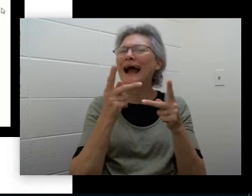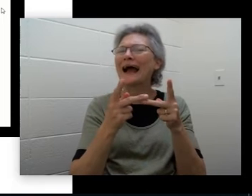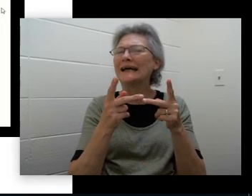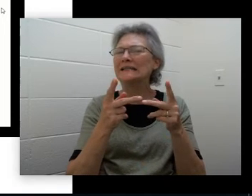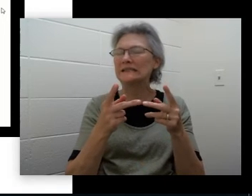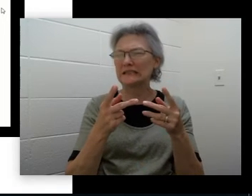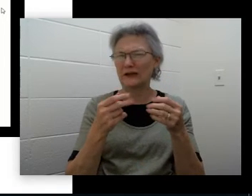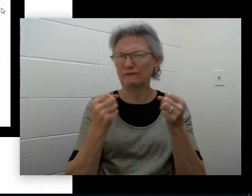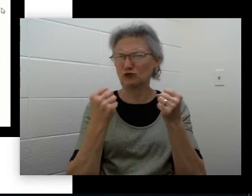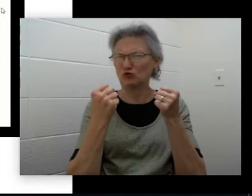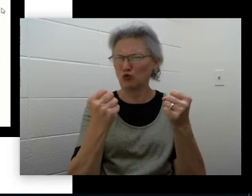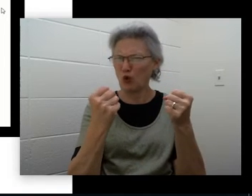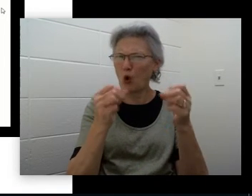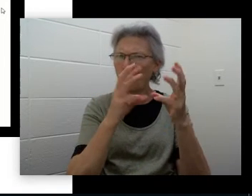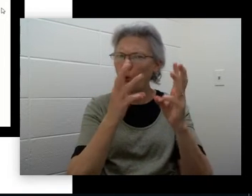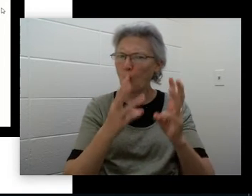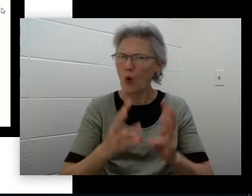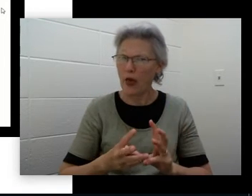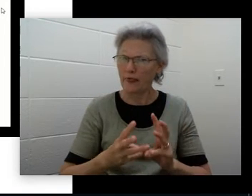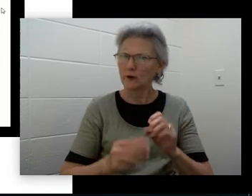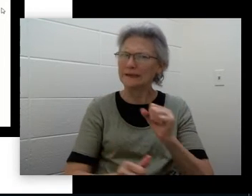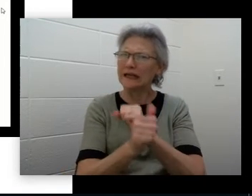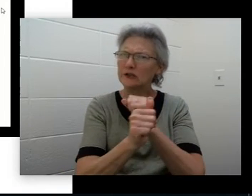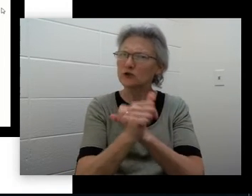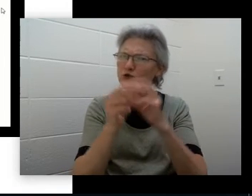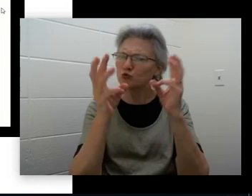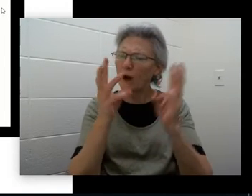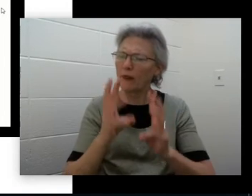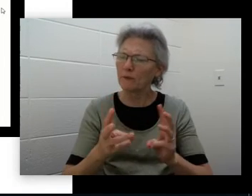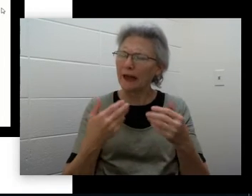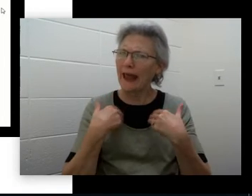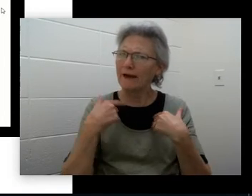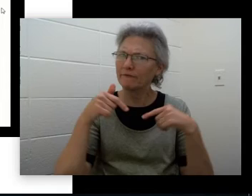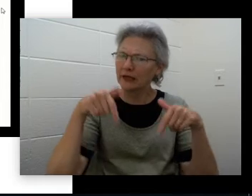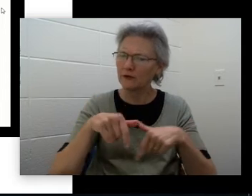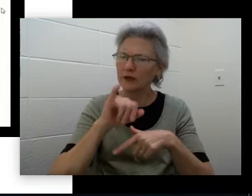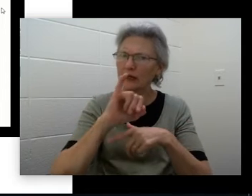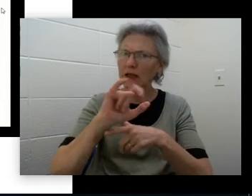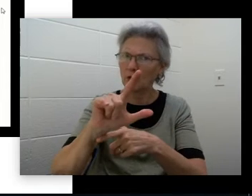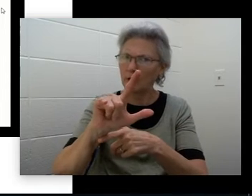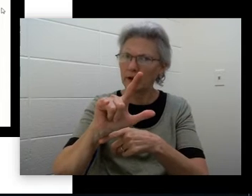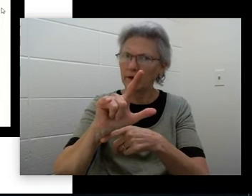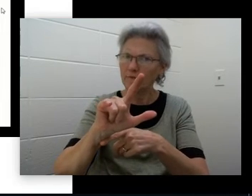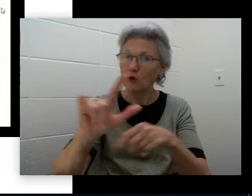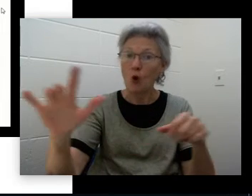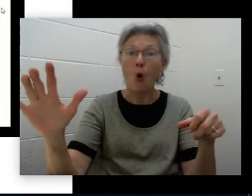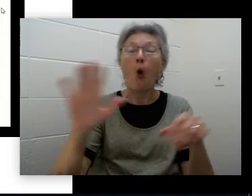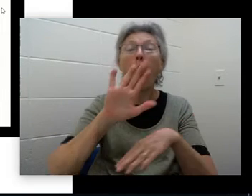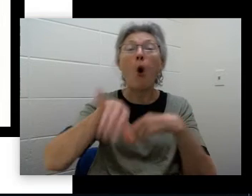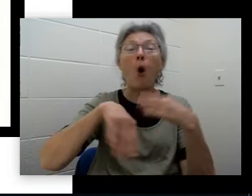we could have in Illinois. And I want you to consider the whole year.